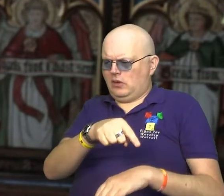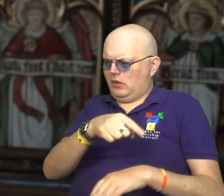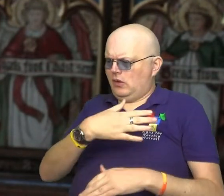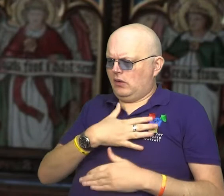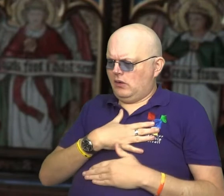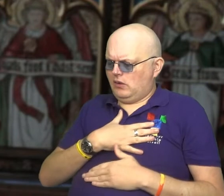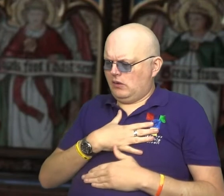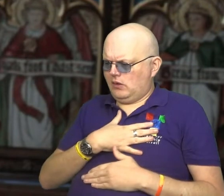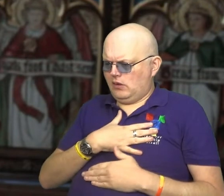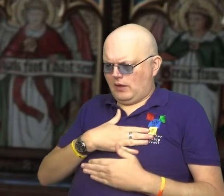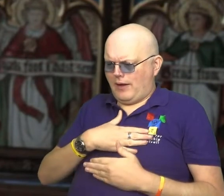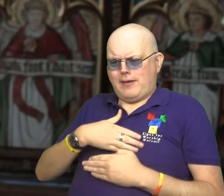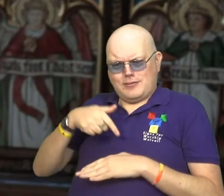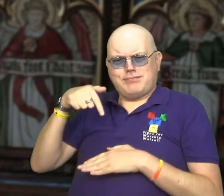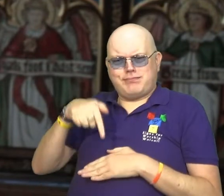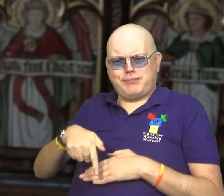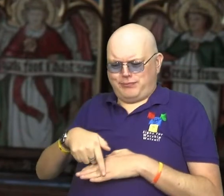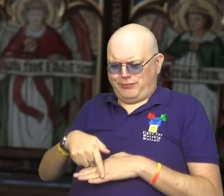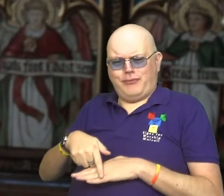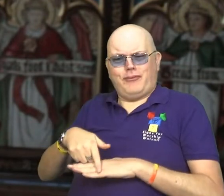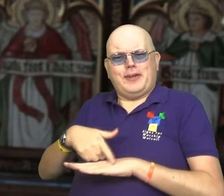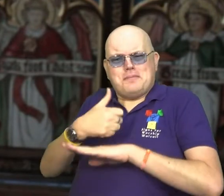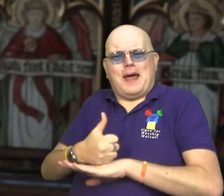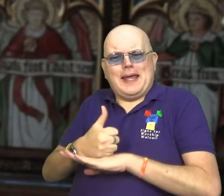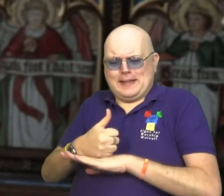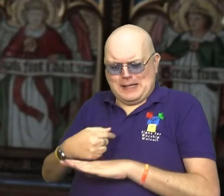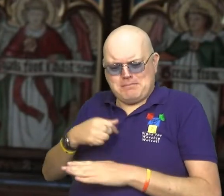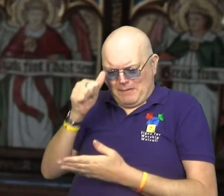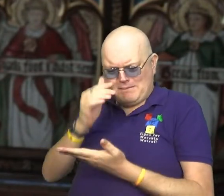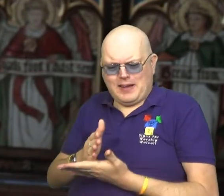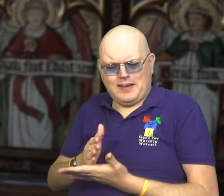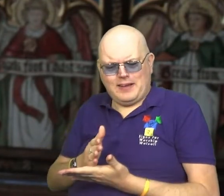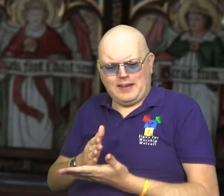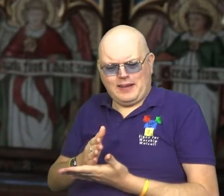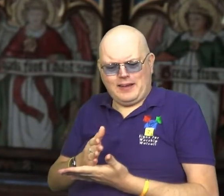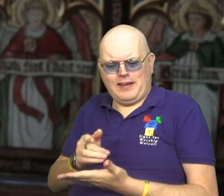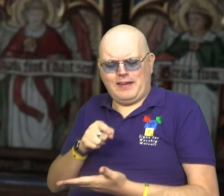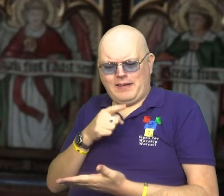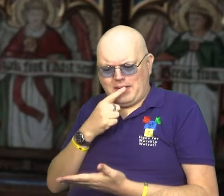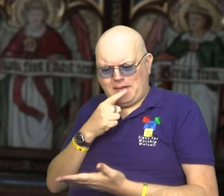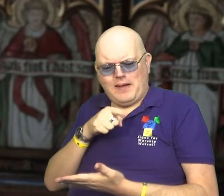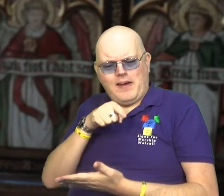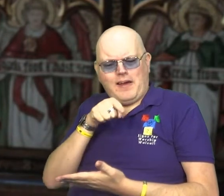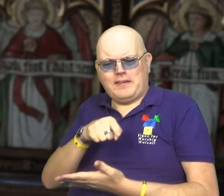went down to the basis of everything in my faith. And because of that